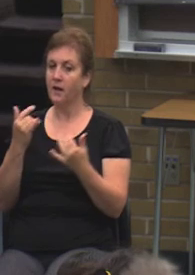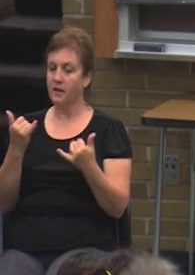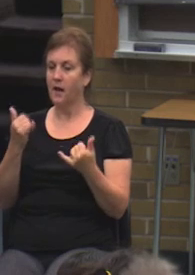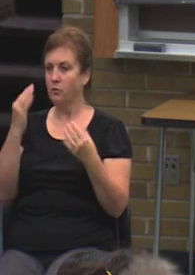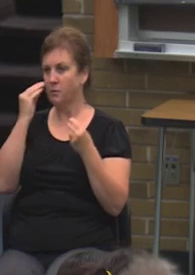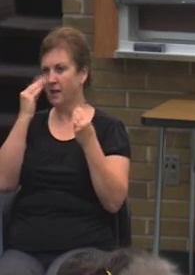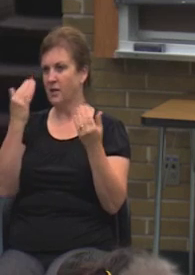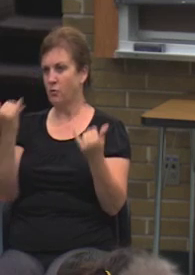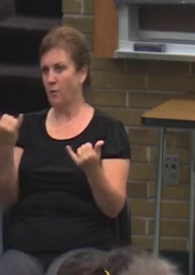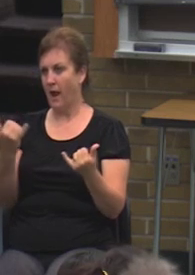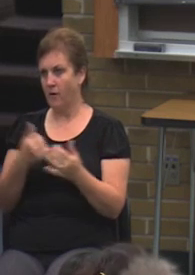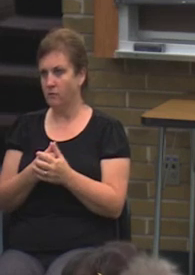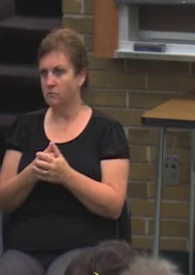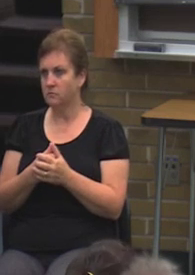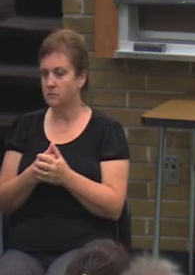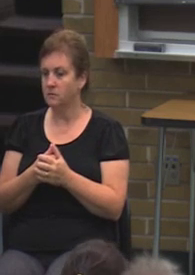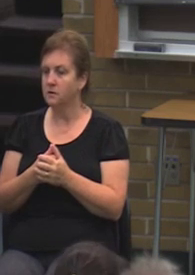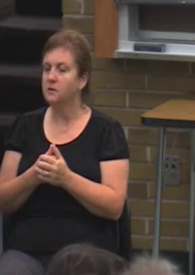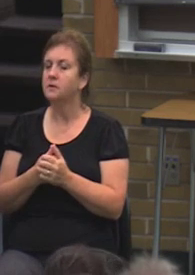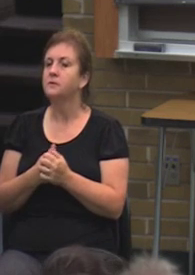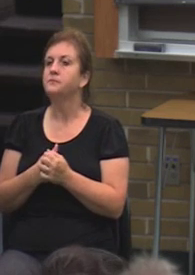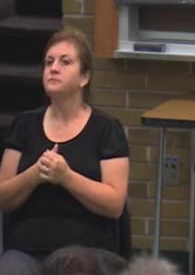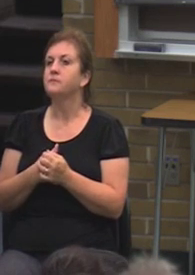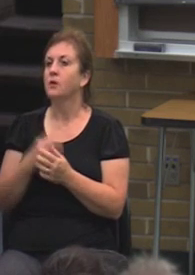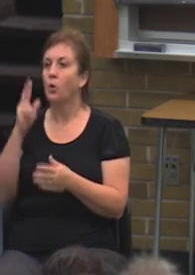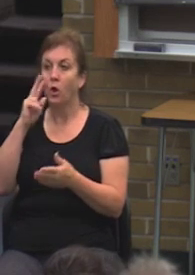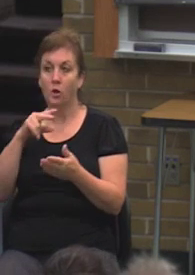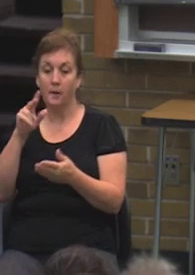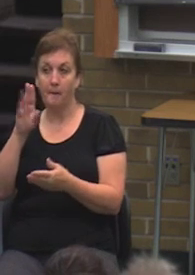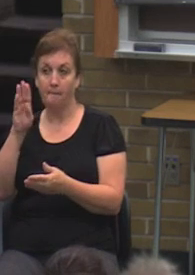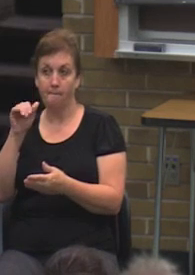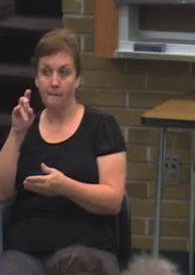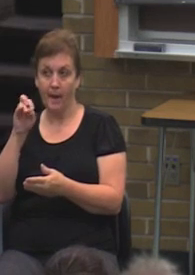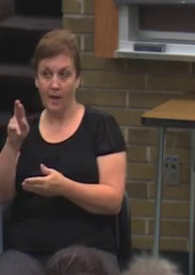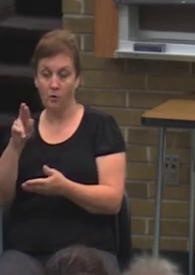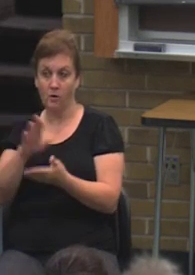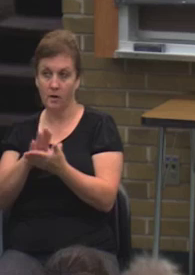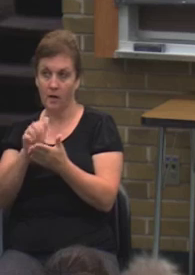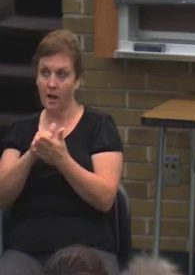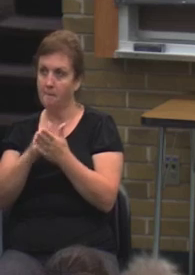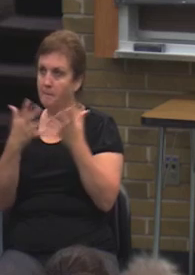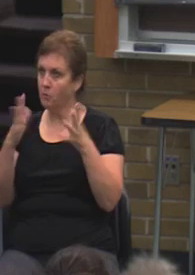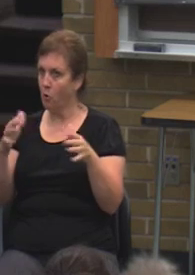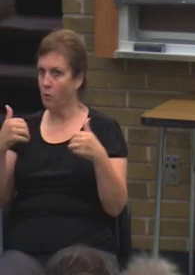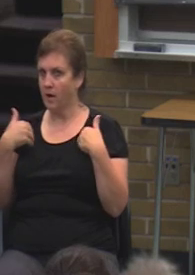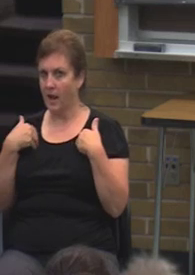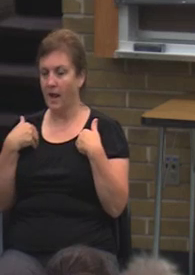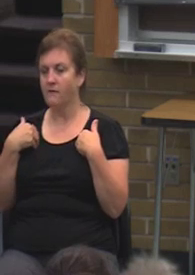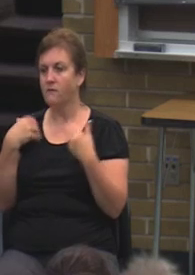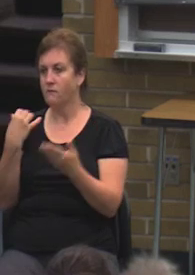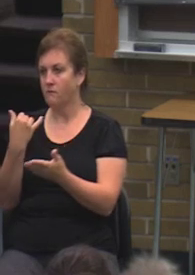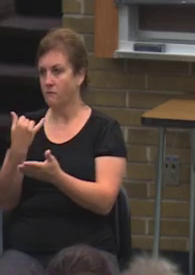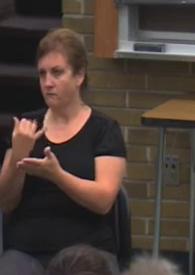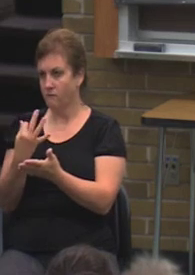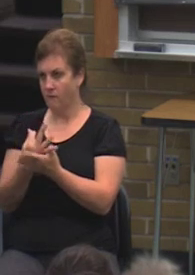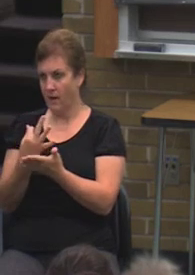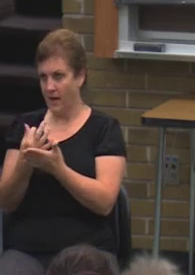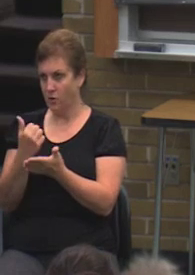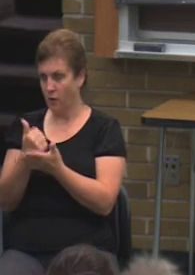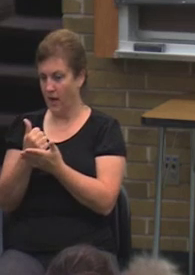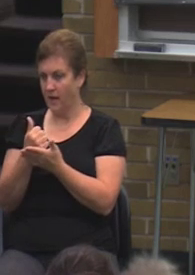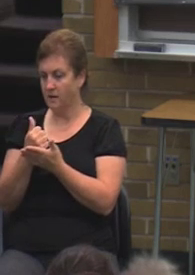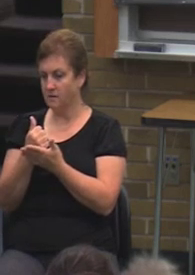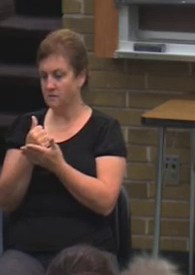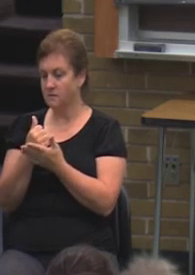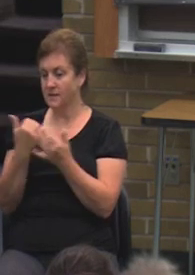So, you can view your Banner student account. Many of you may already have financial aid awards on your Banner student account as we speak